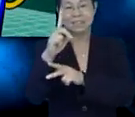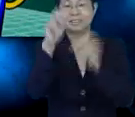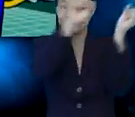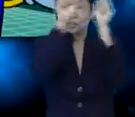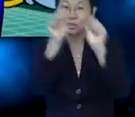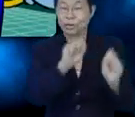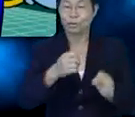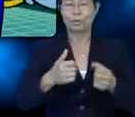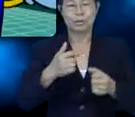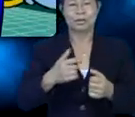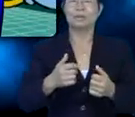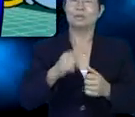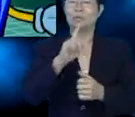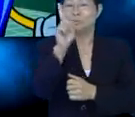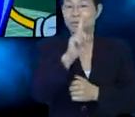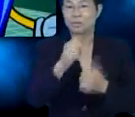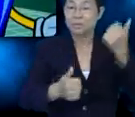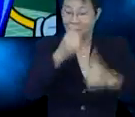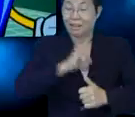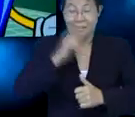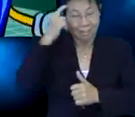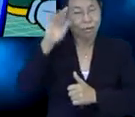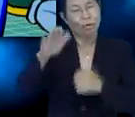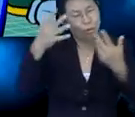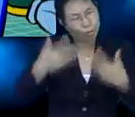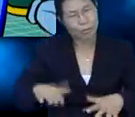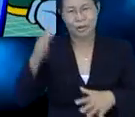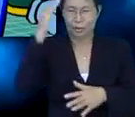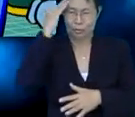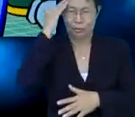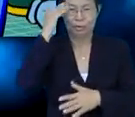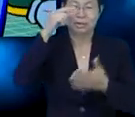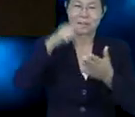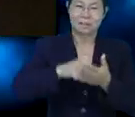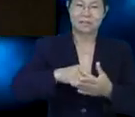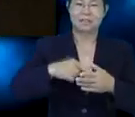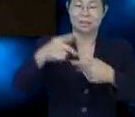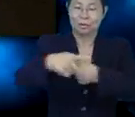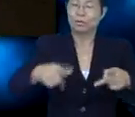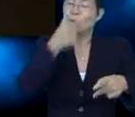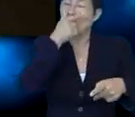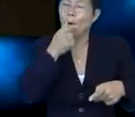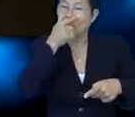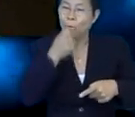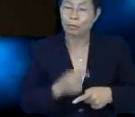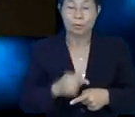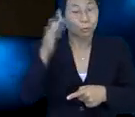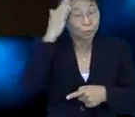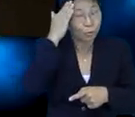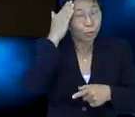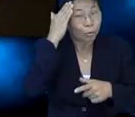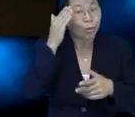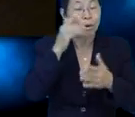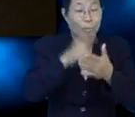through some three-dimensional shapes which I think you already know. This is a tissue